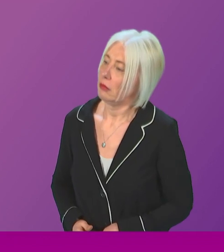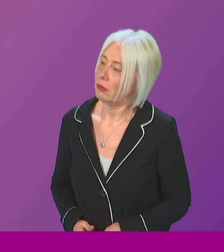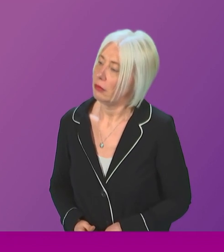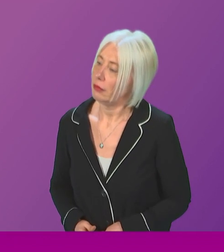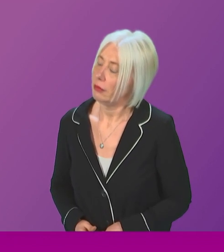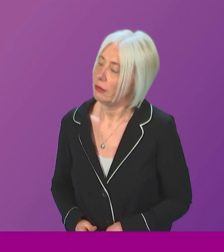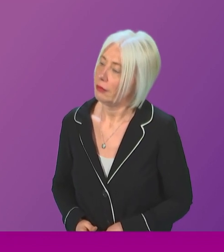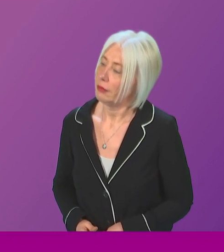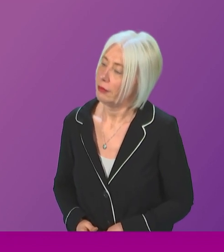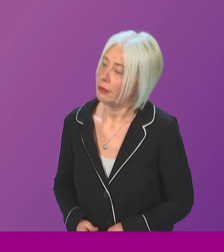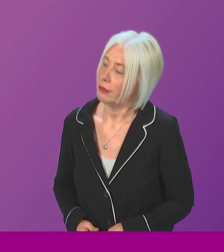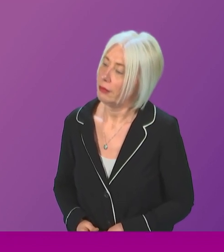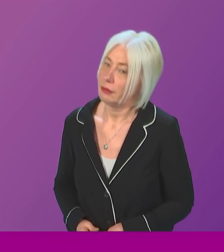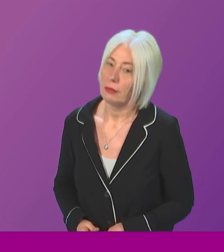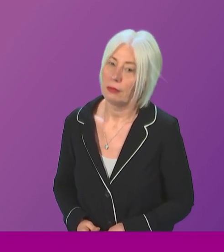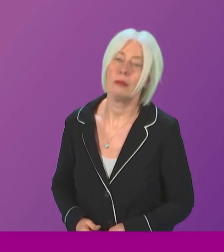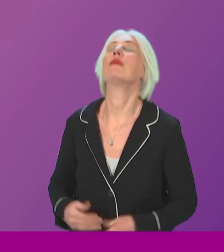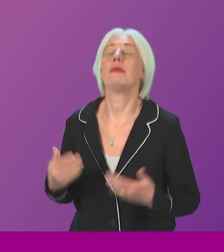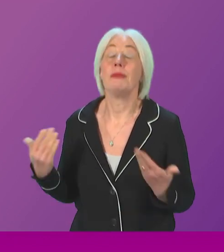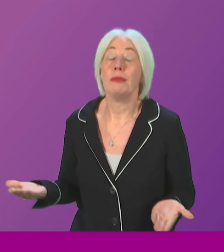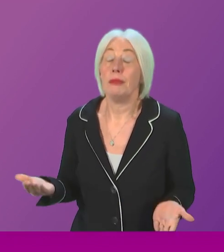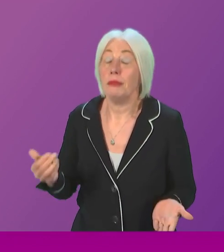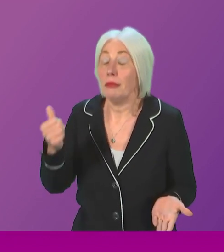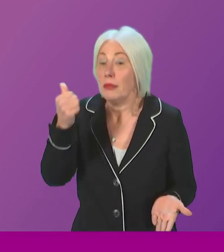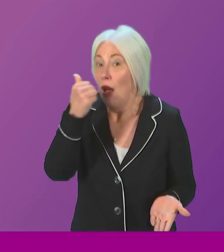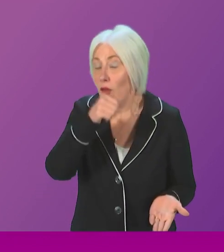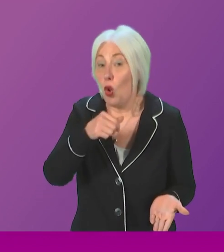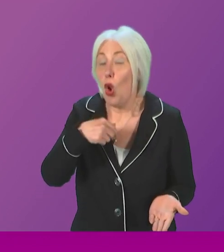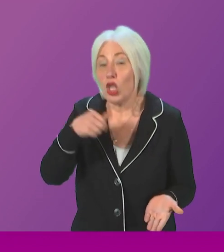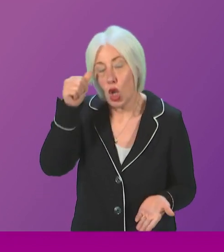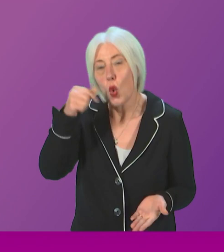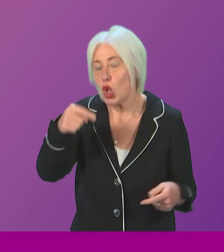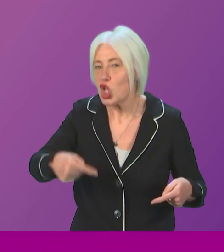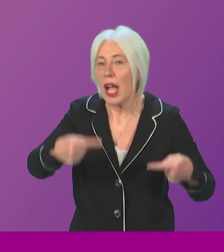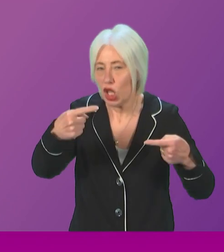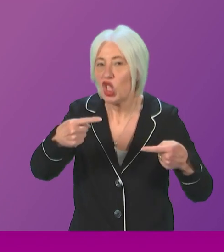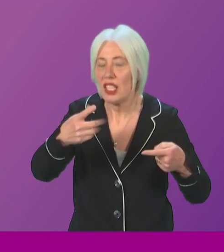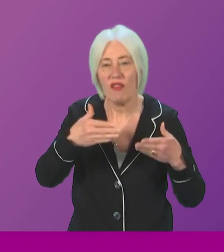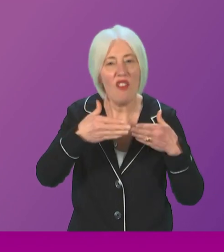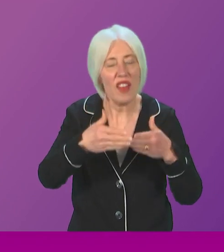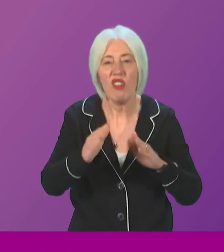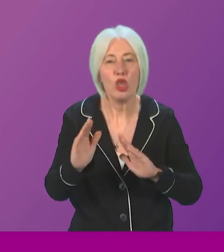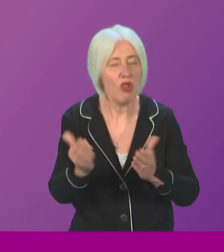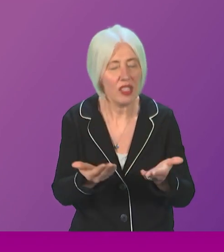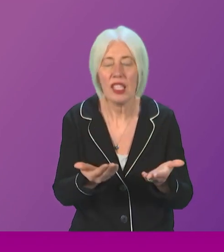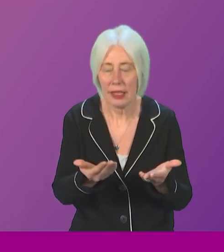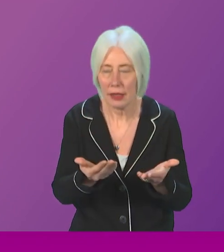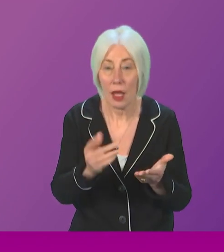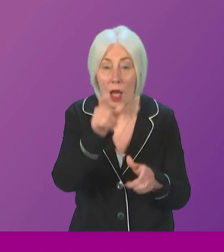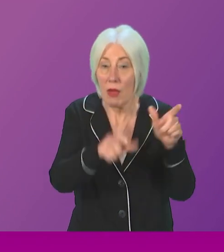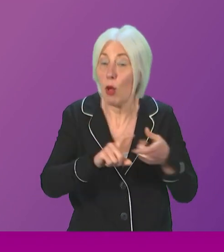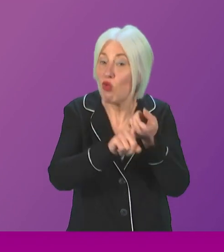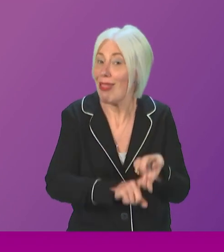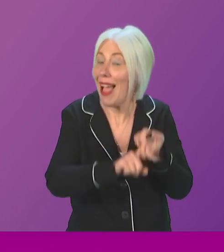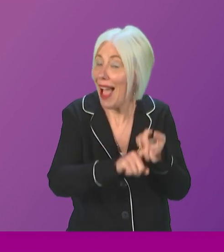Can I say that I, of course, recognise the challenges that our ferry services, those who rely on our ferry